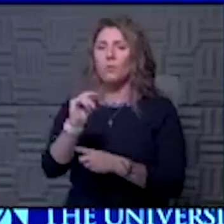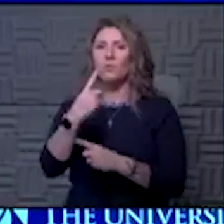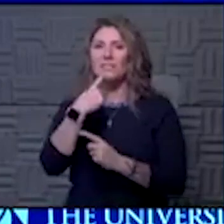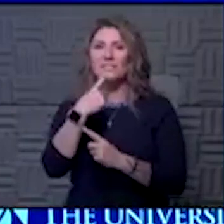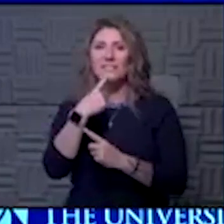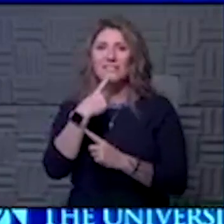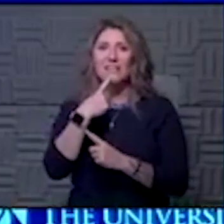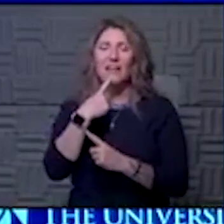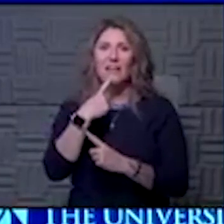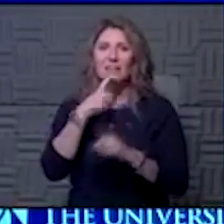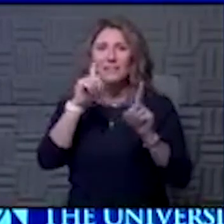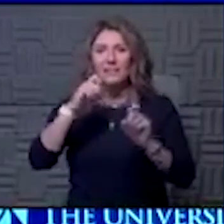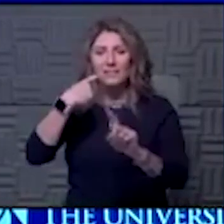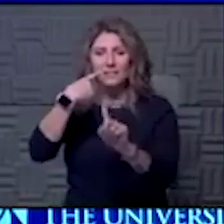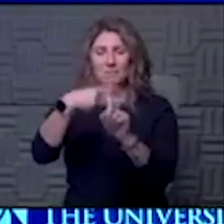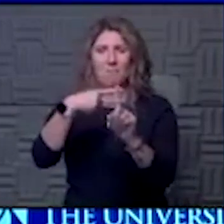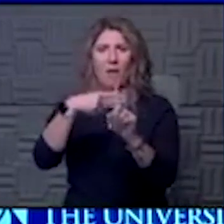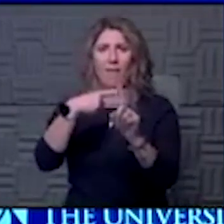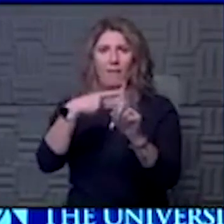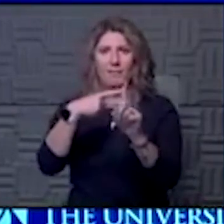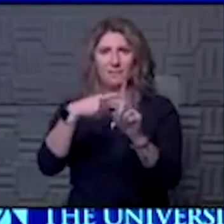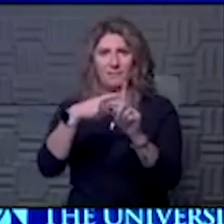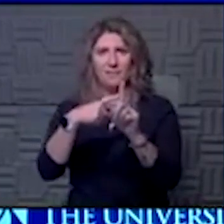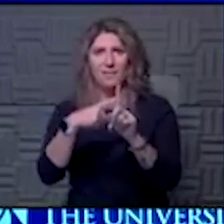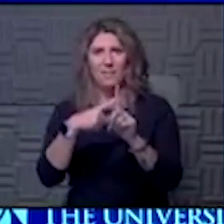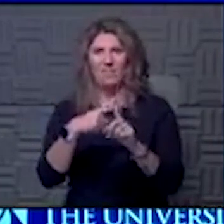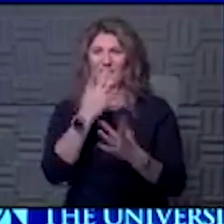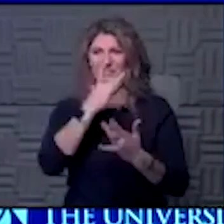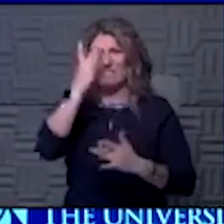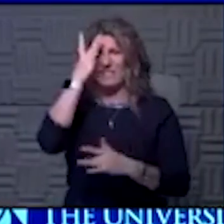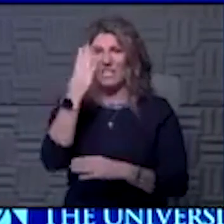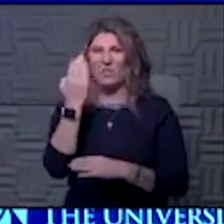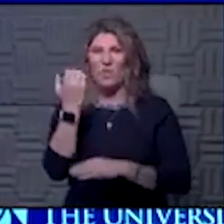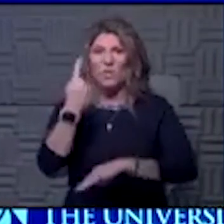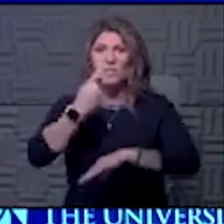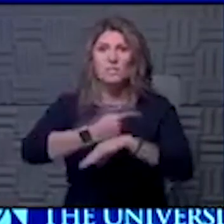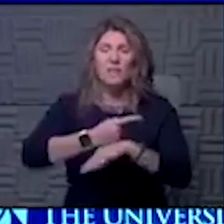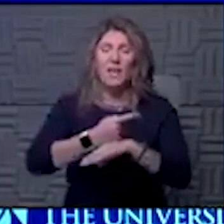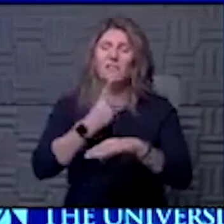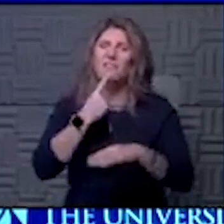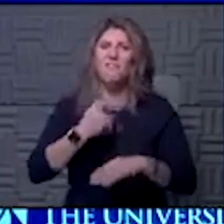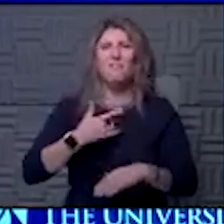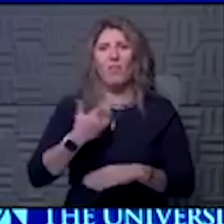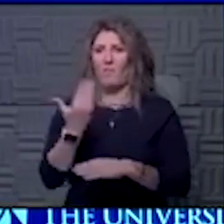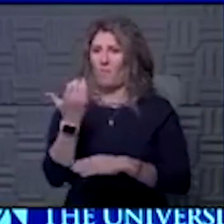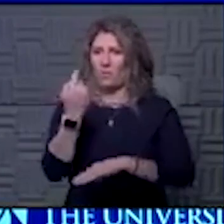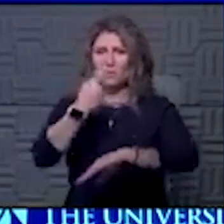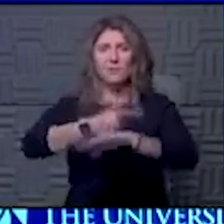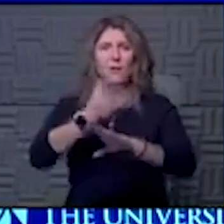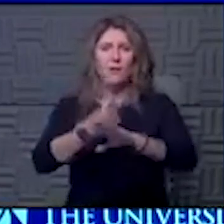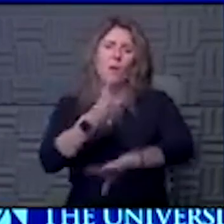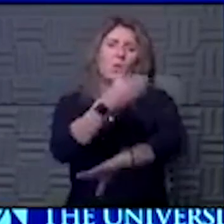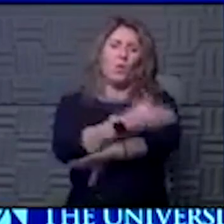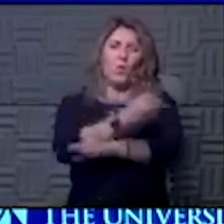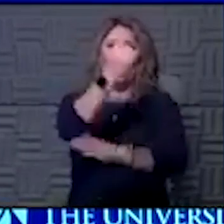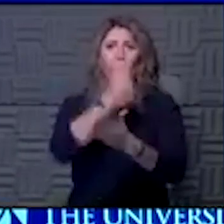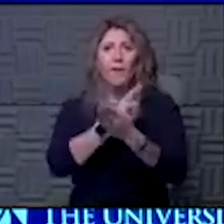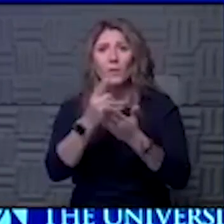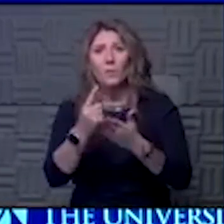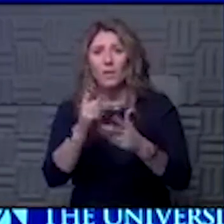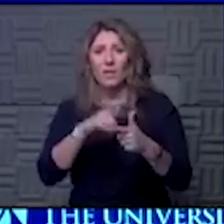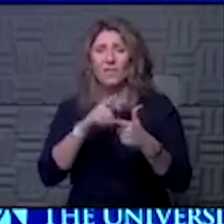was sick for 14 days. At day 14, I got much better and I felt fully recovered for one week. Then